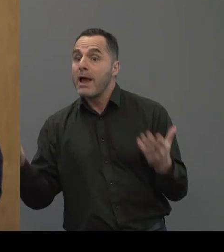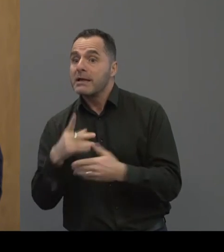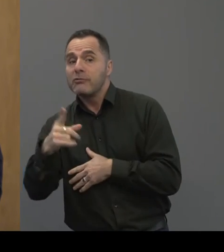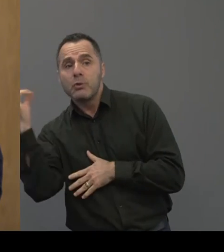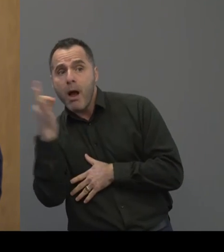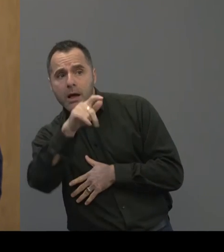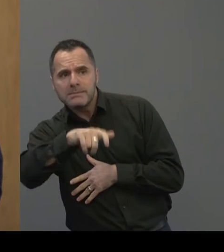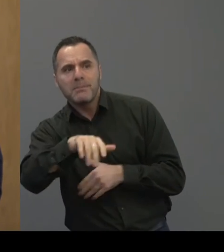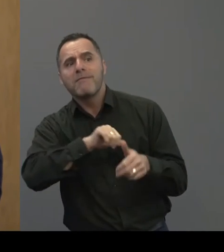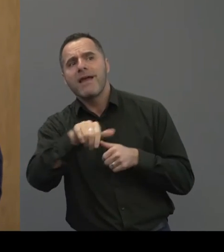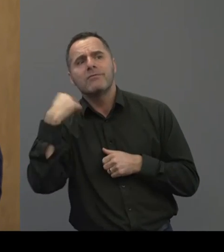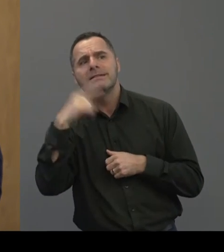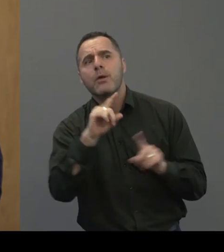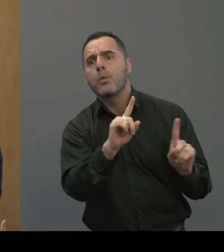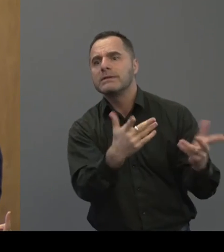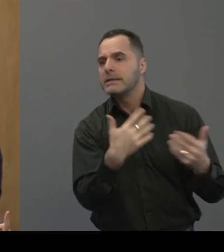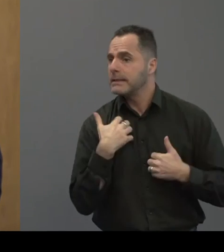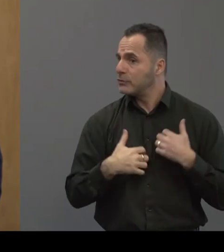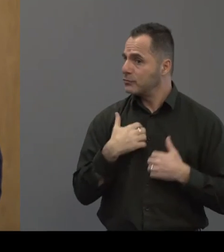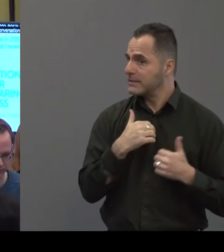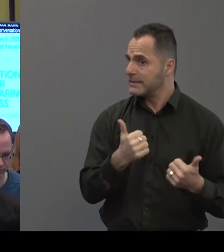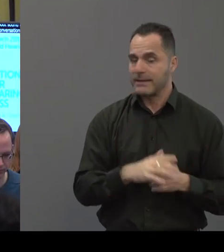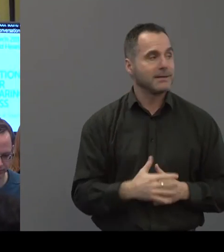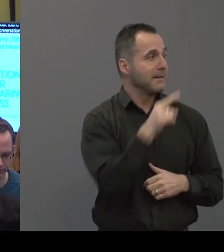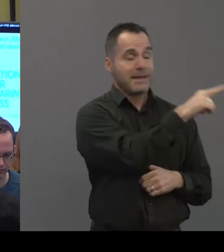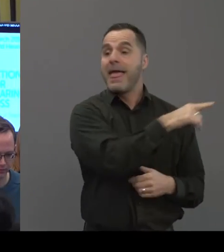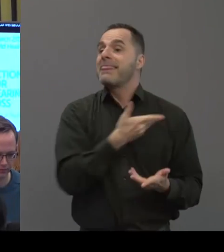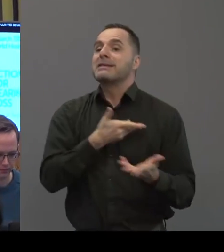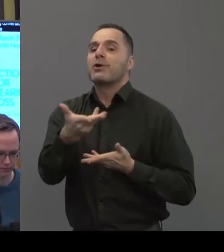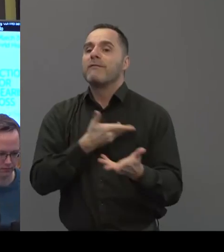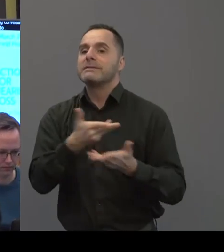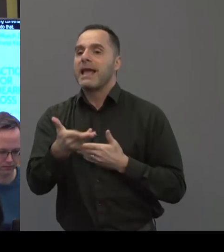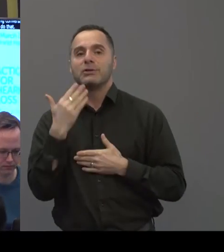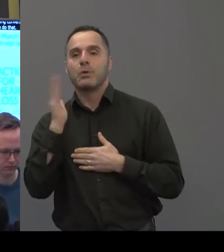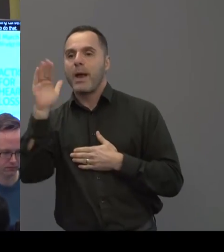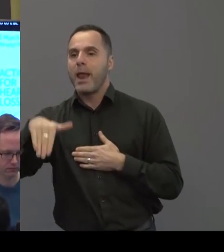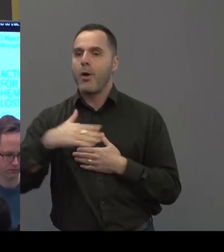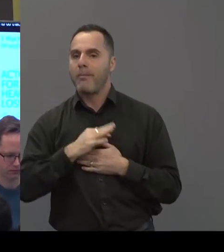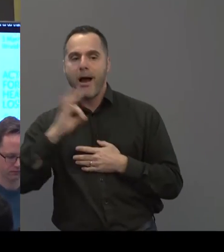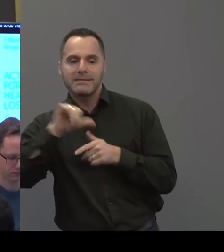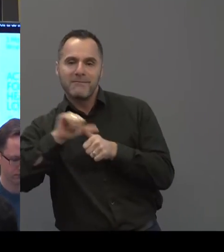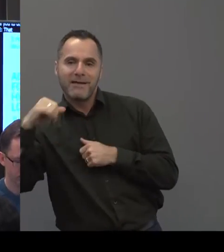more as you're together today. Okay, so that's your conversation if we're on the way home. Here.